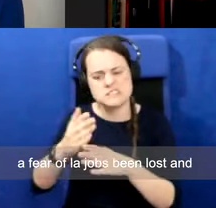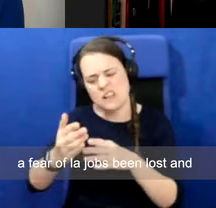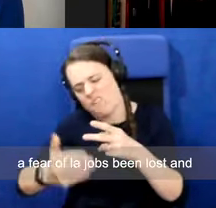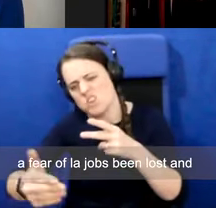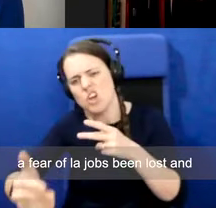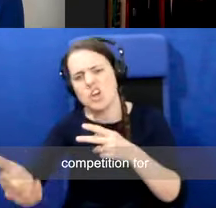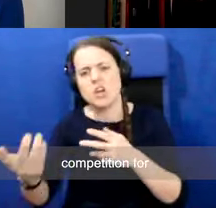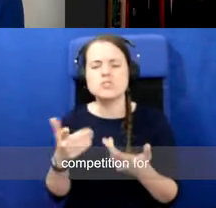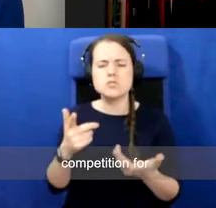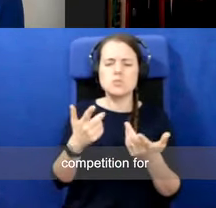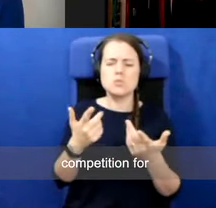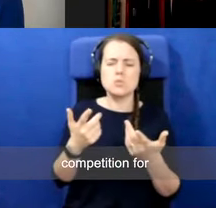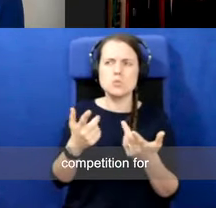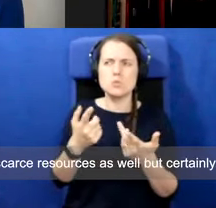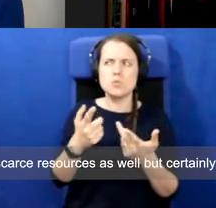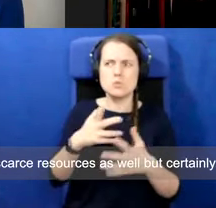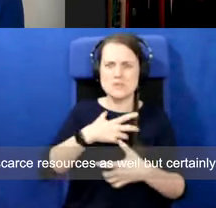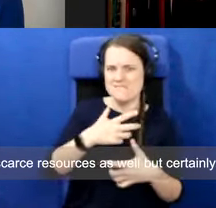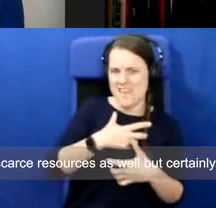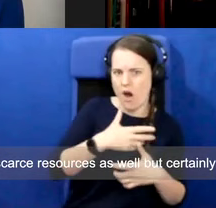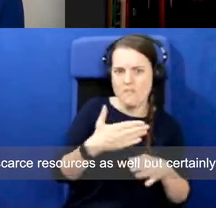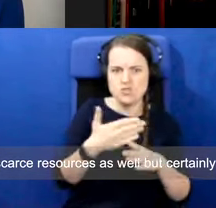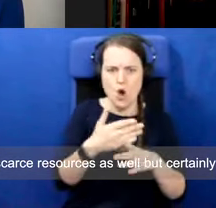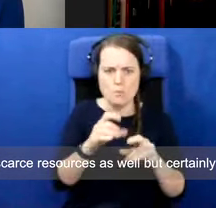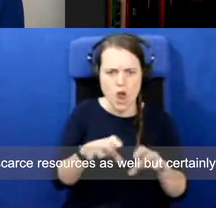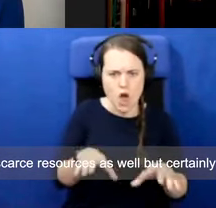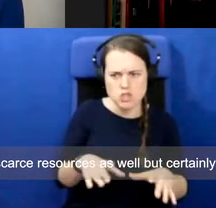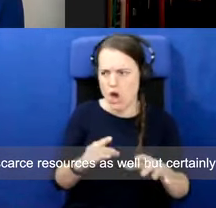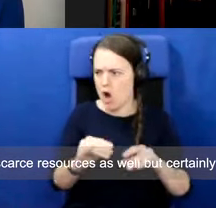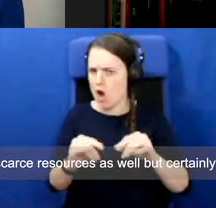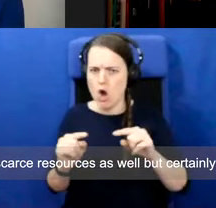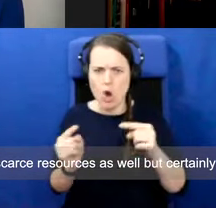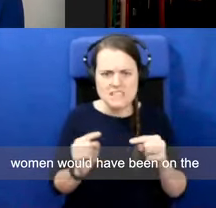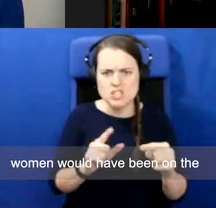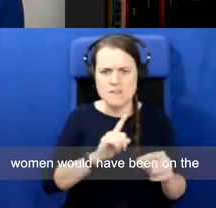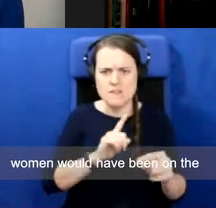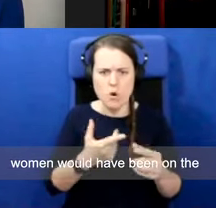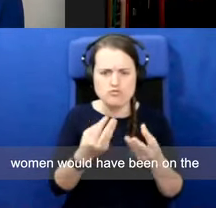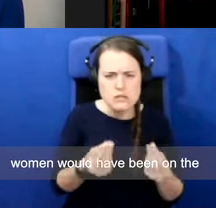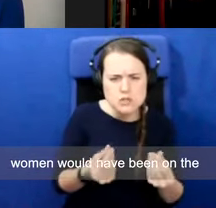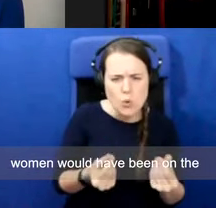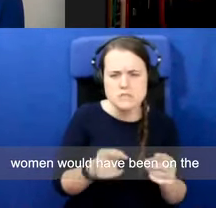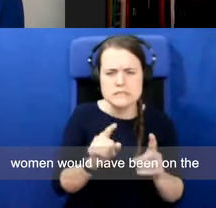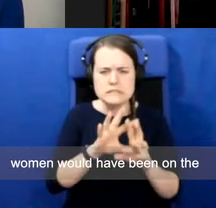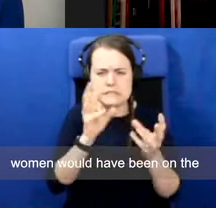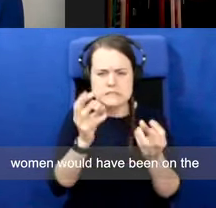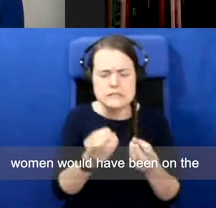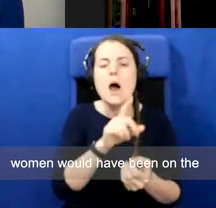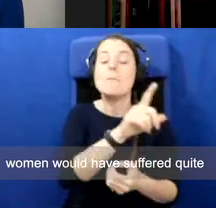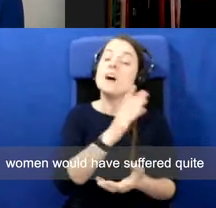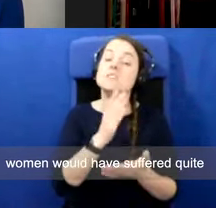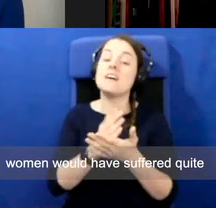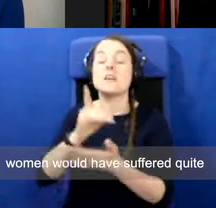fear of jobs been lost and competition for scarce resources as well. But certainly women would have